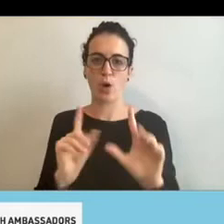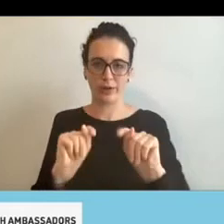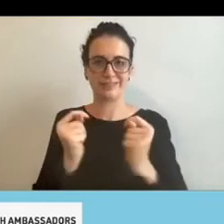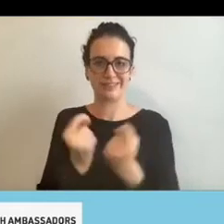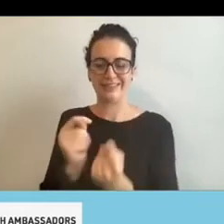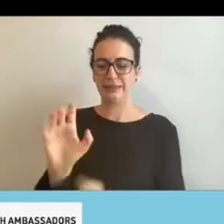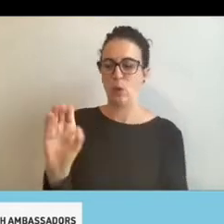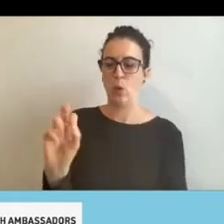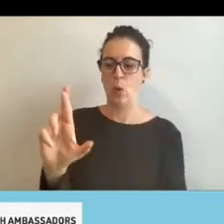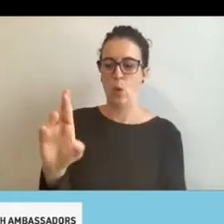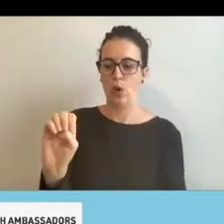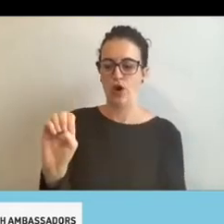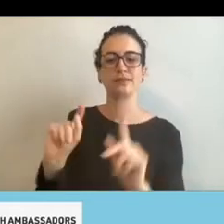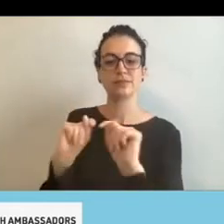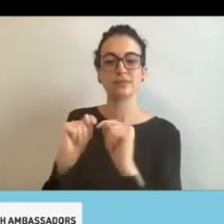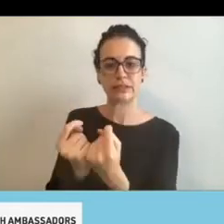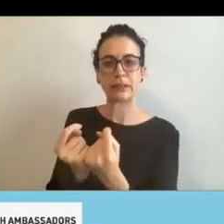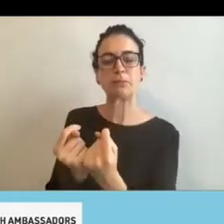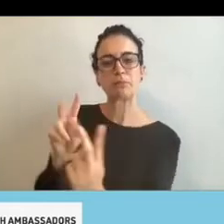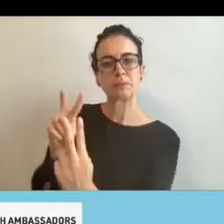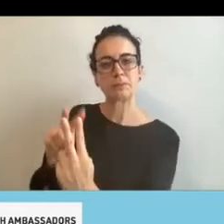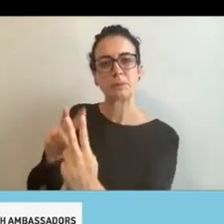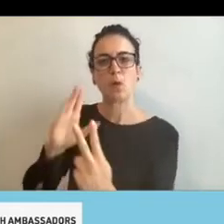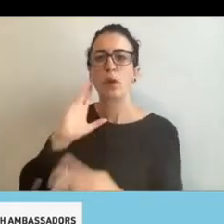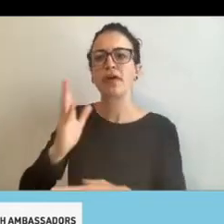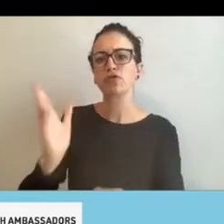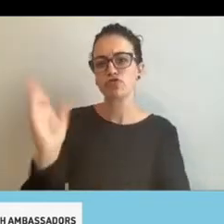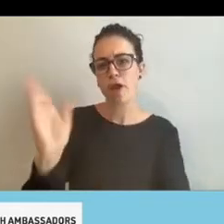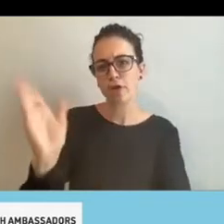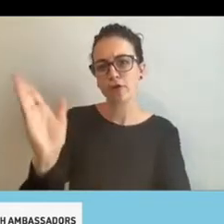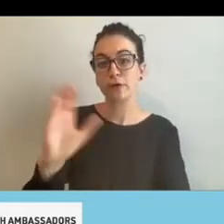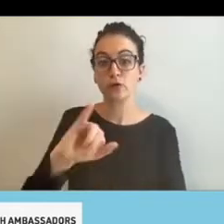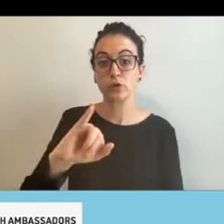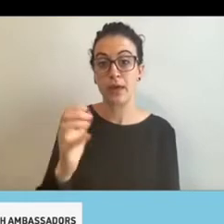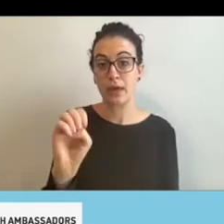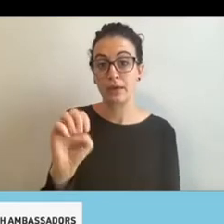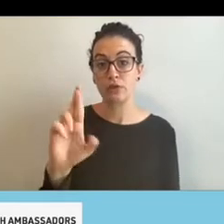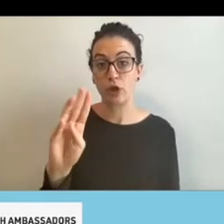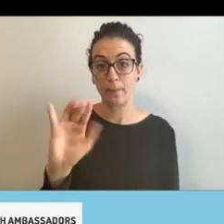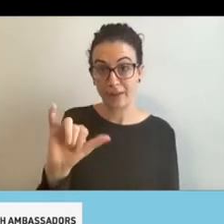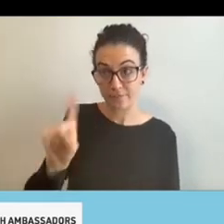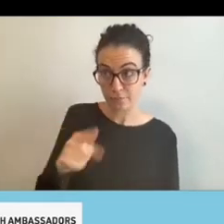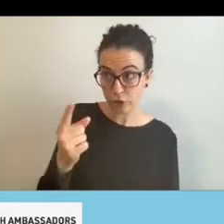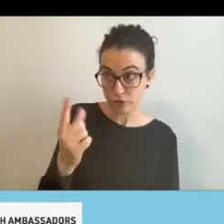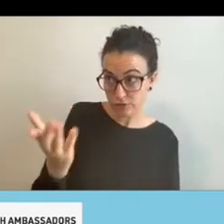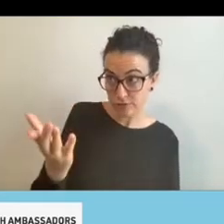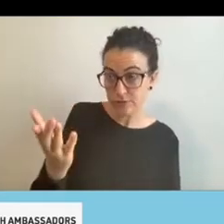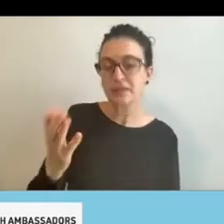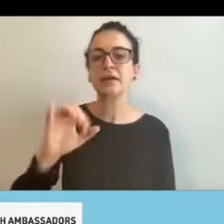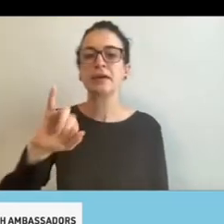share their reflections. Um, Jeremy, would you like to go first? Uh, sure. Um,